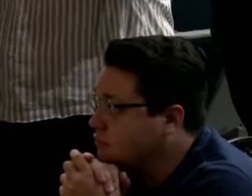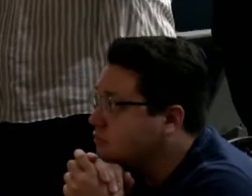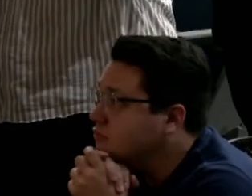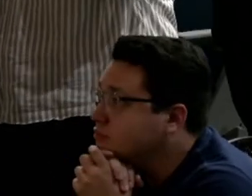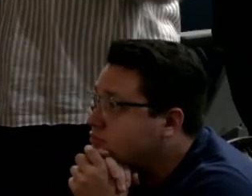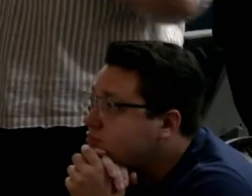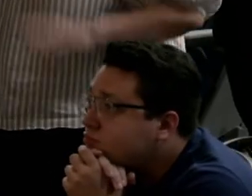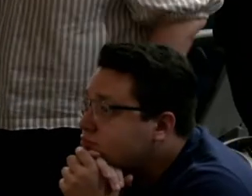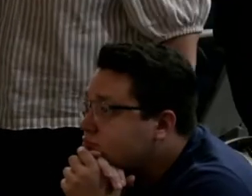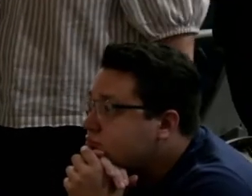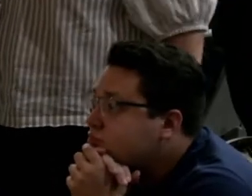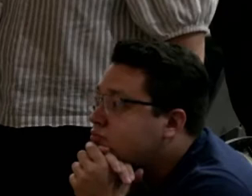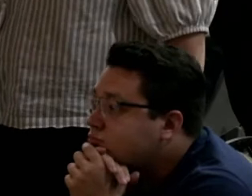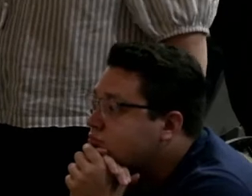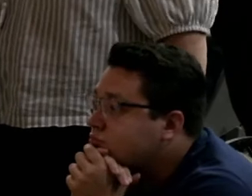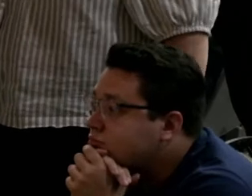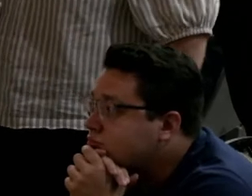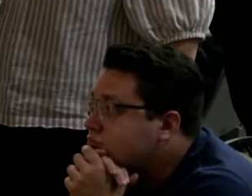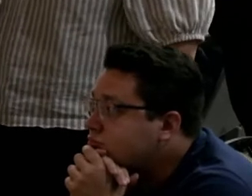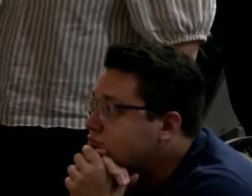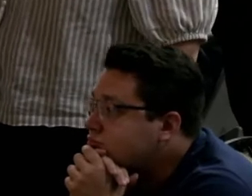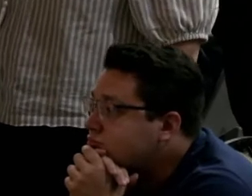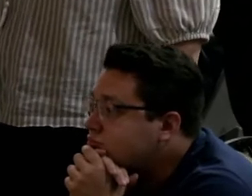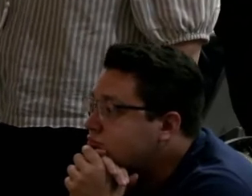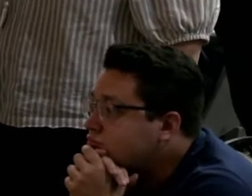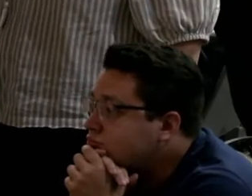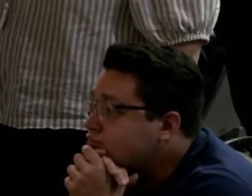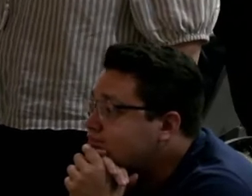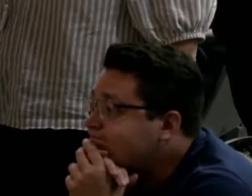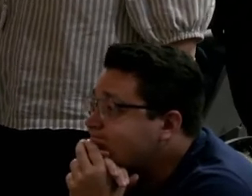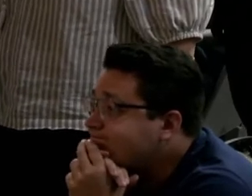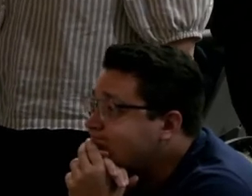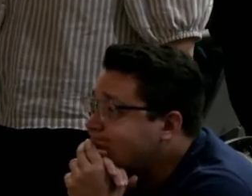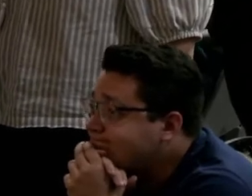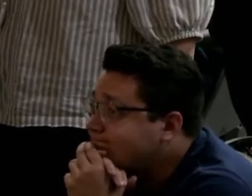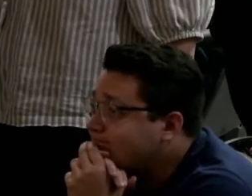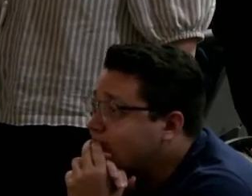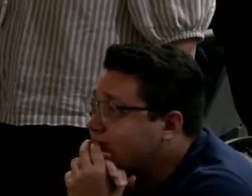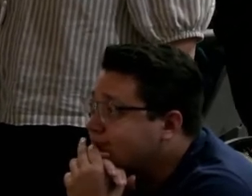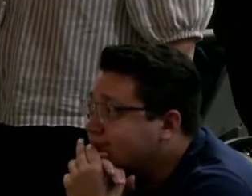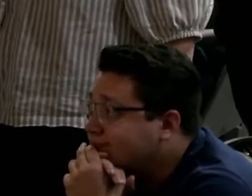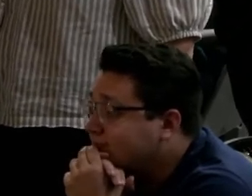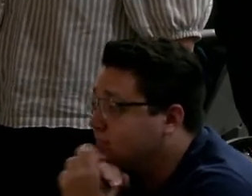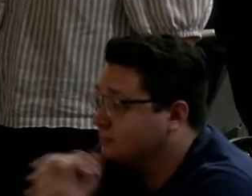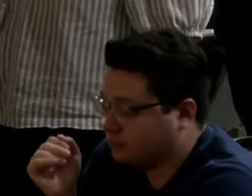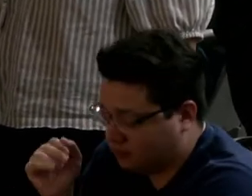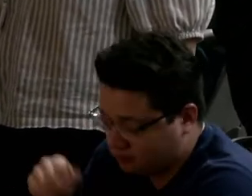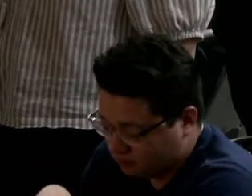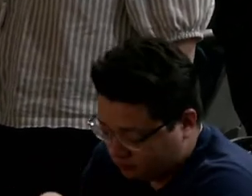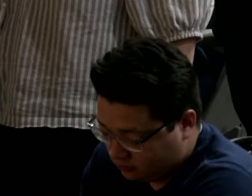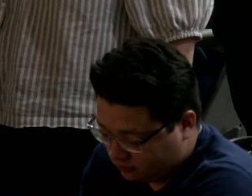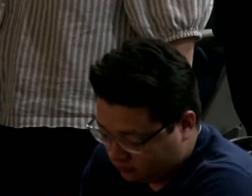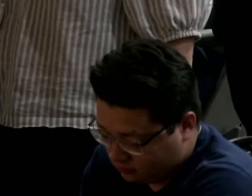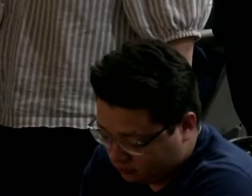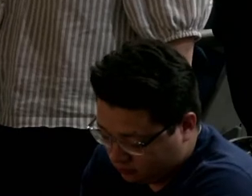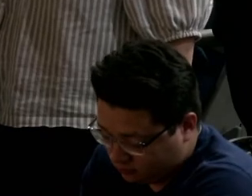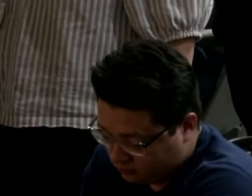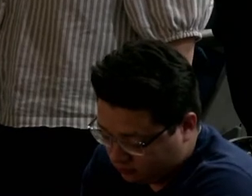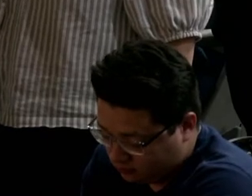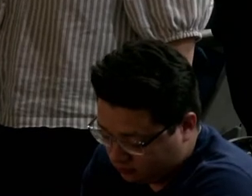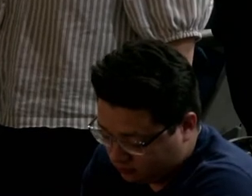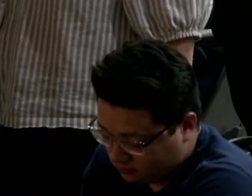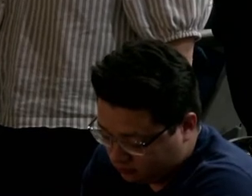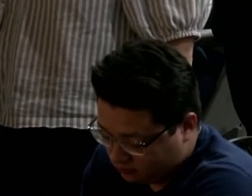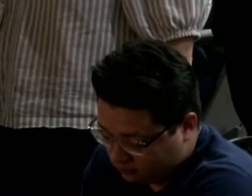was afraid to speak up. My son spoke up, not exactly when it happened, because they were getting threatened. This man and